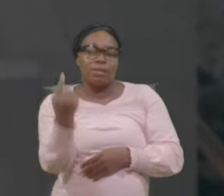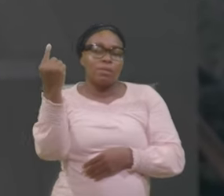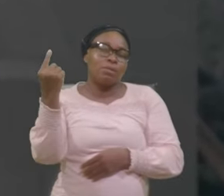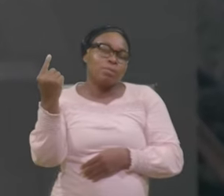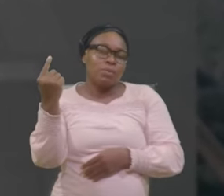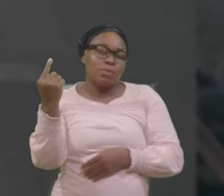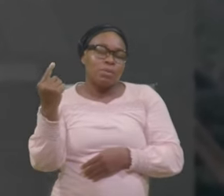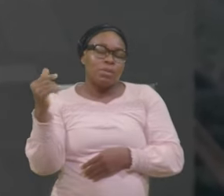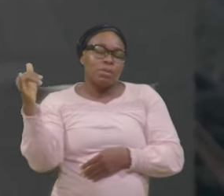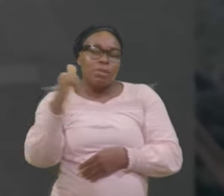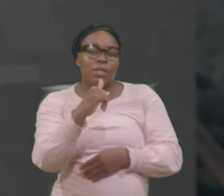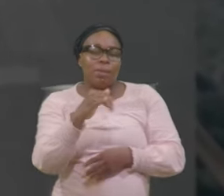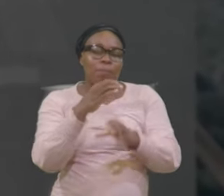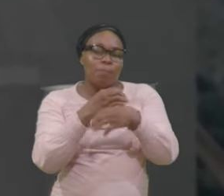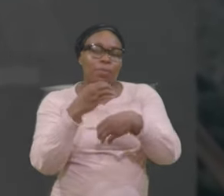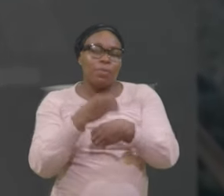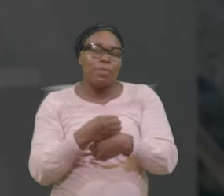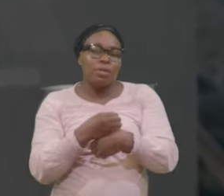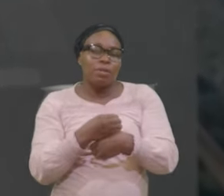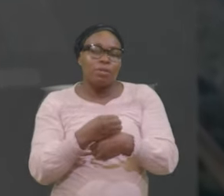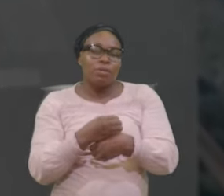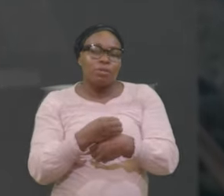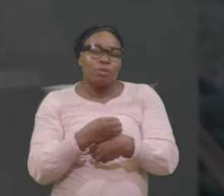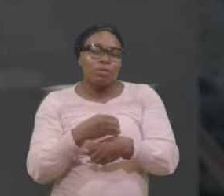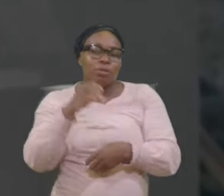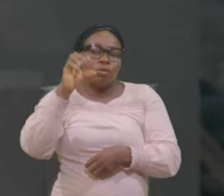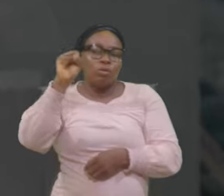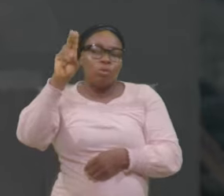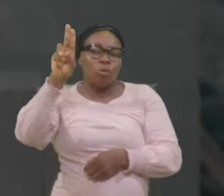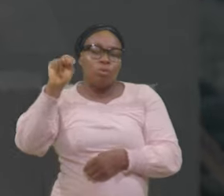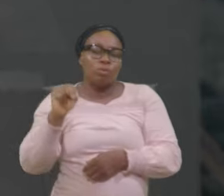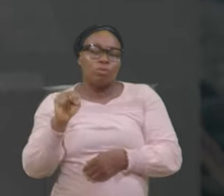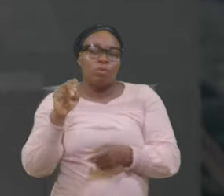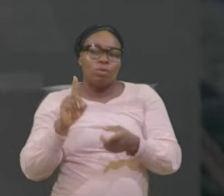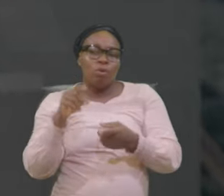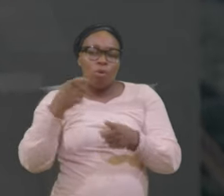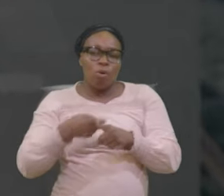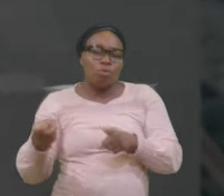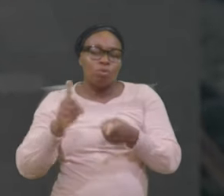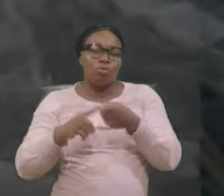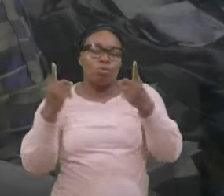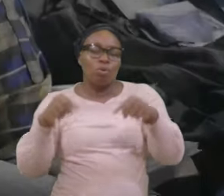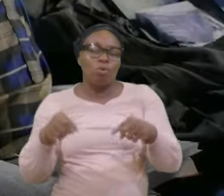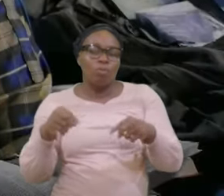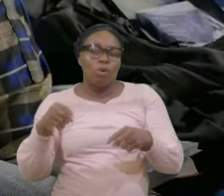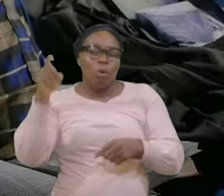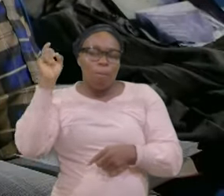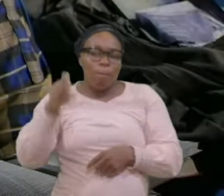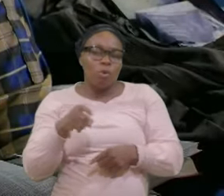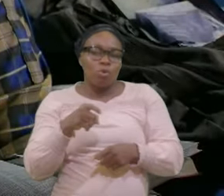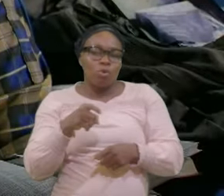Some To fall They must Hurt Somebody They must Provoke Somebody They must